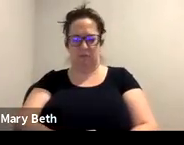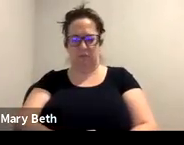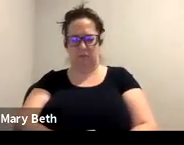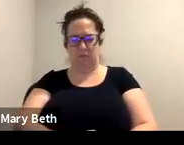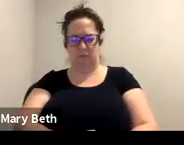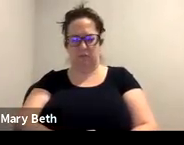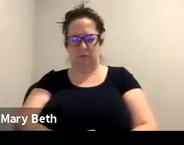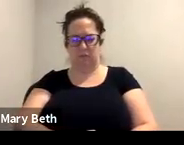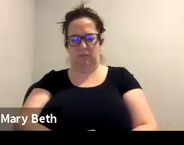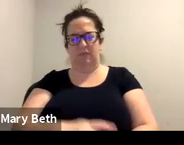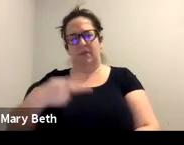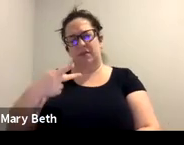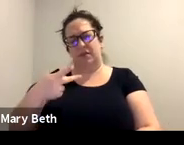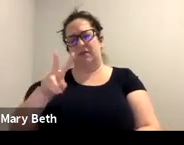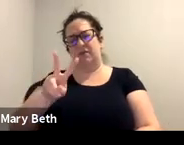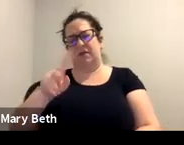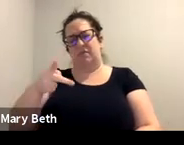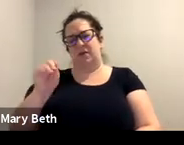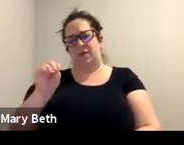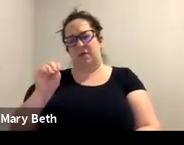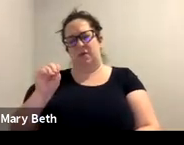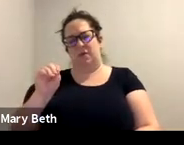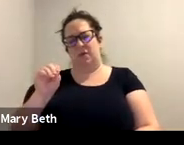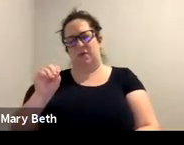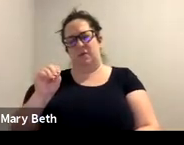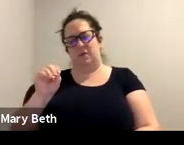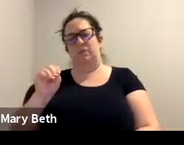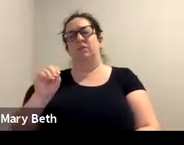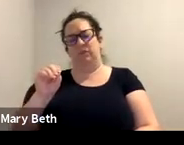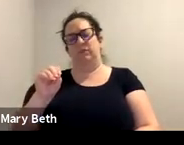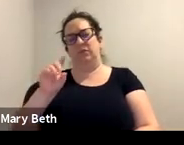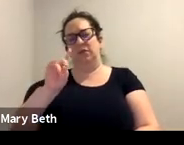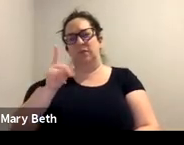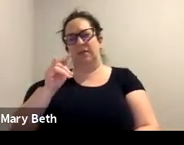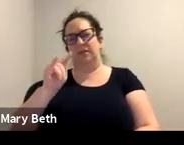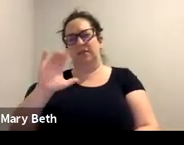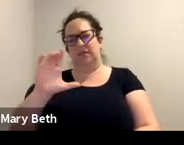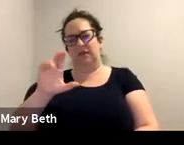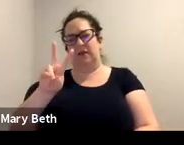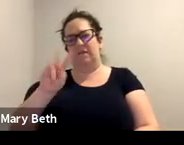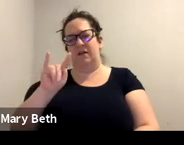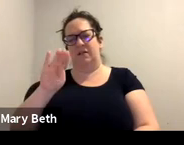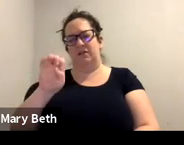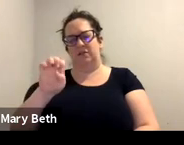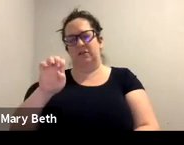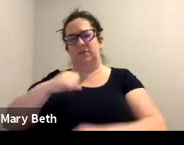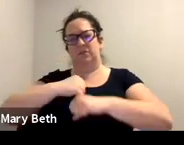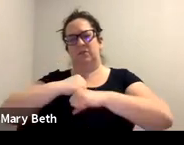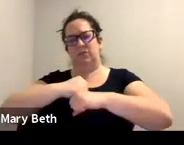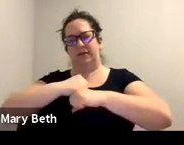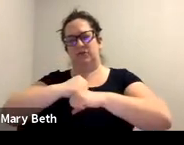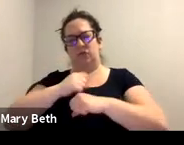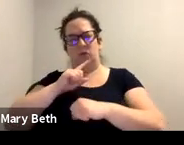violence protection order, this is basically you are showing that as the victim, you have